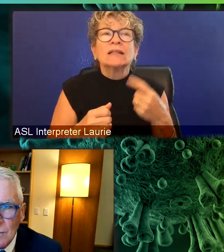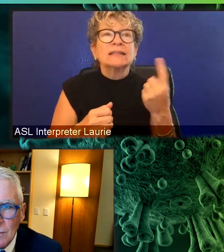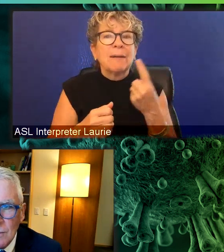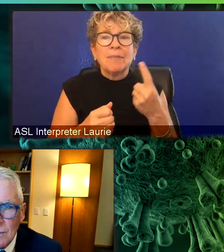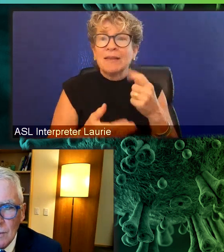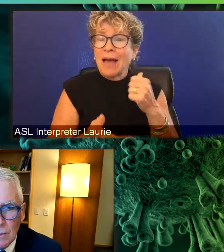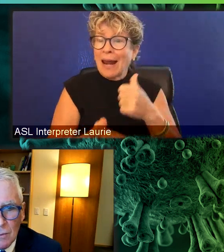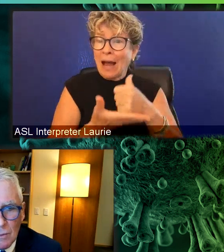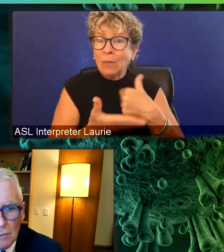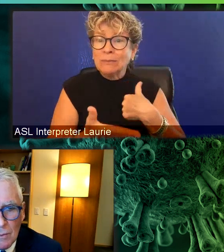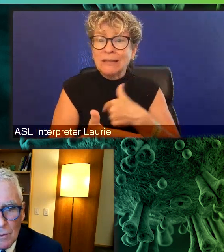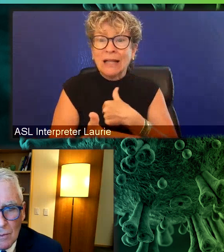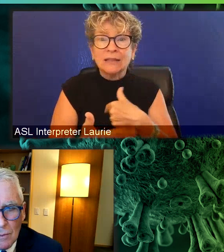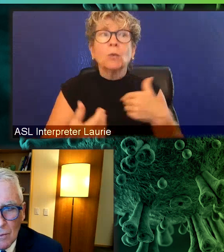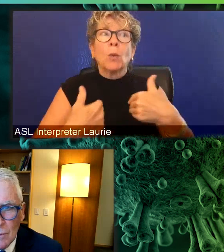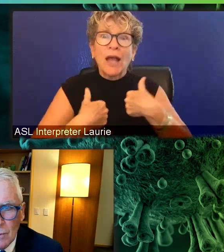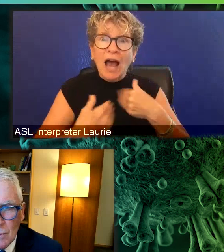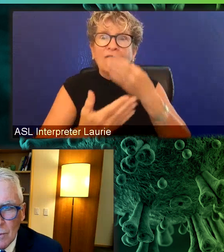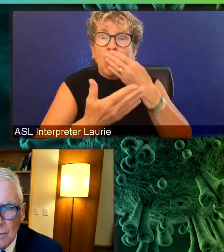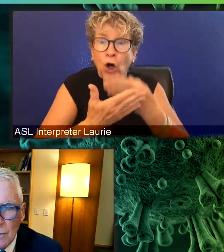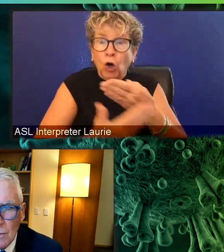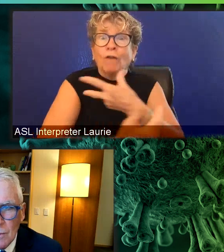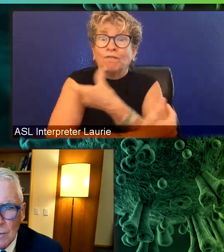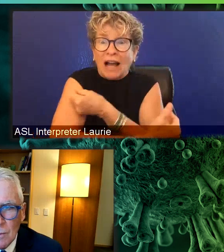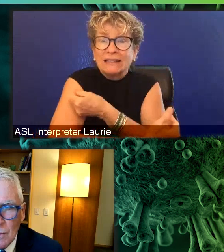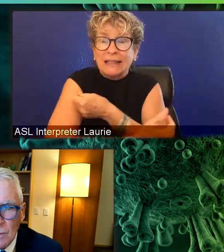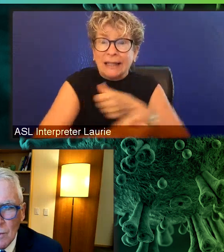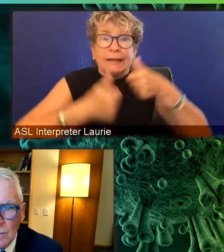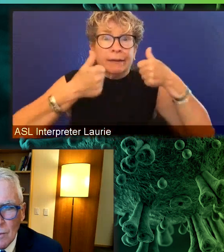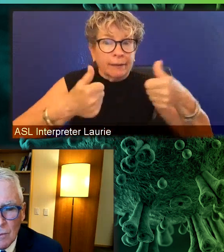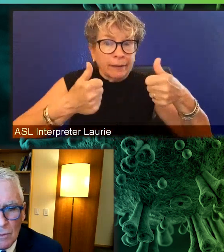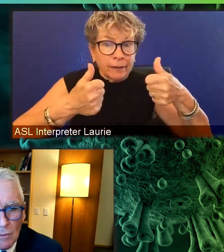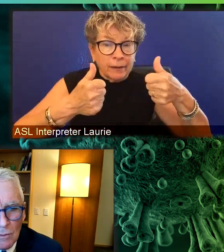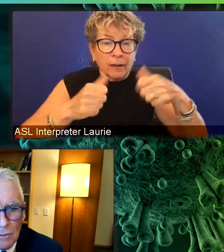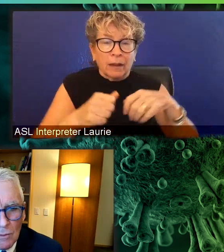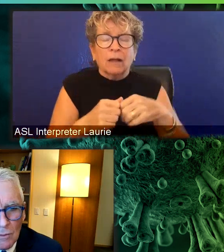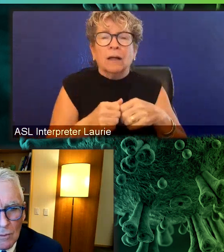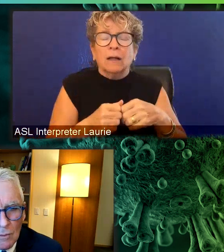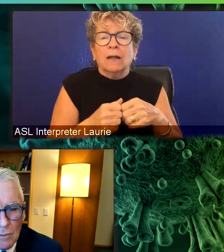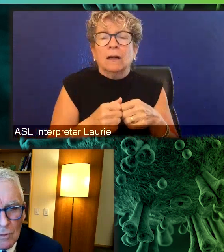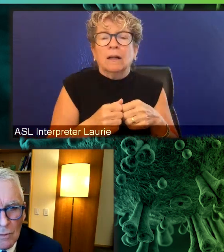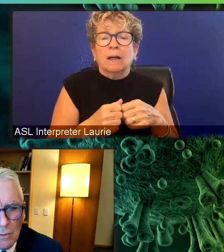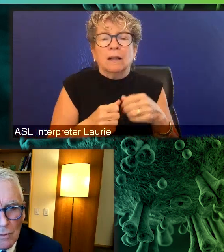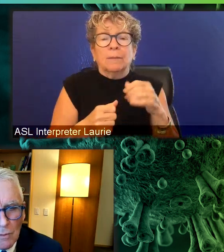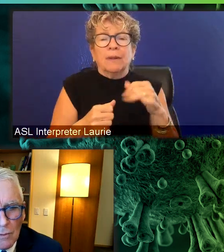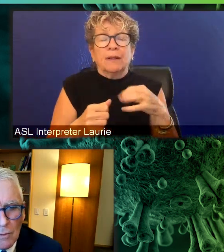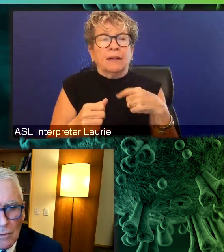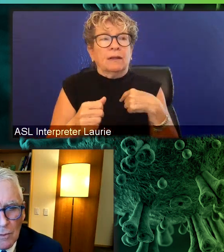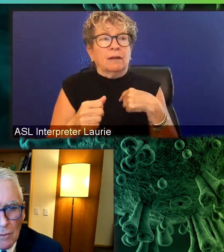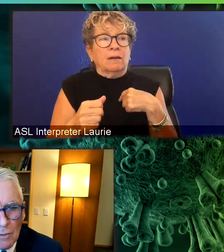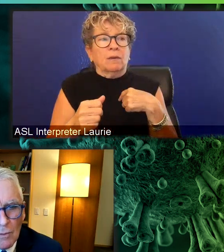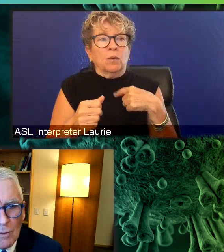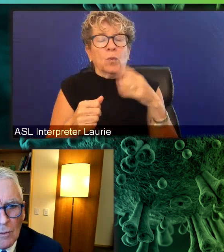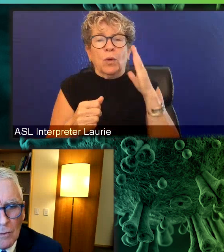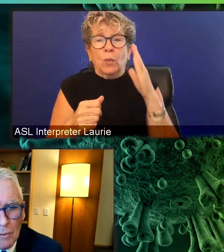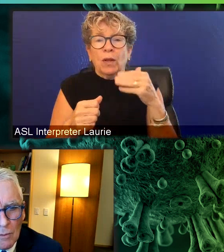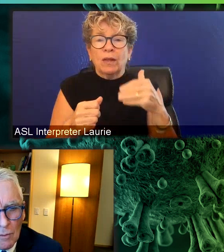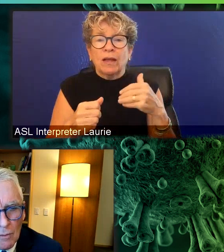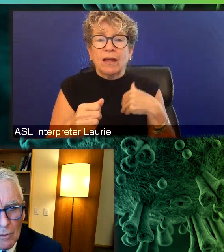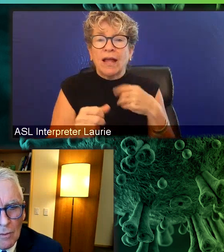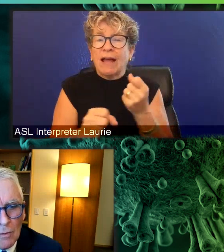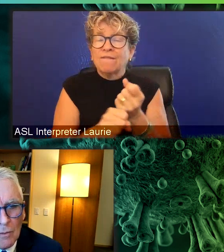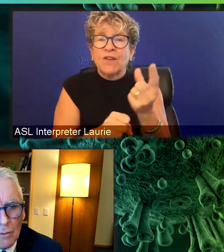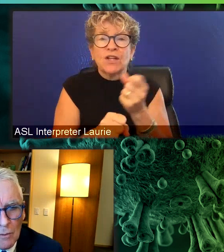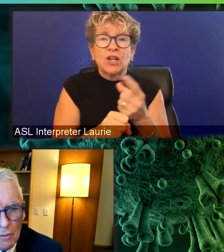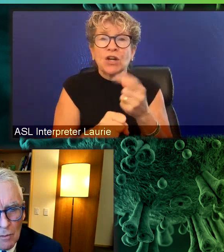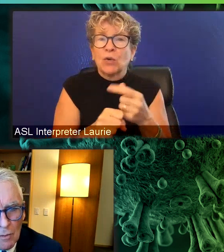Um, so kind of imagine kind of this really large COVID season, um, threatening, um, every year